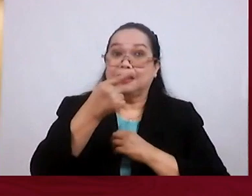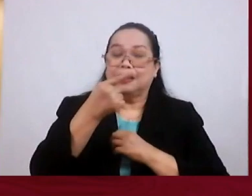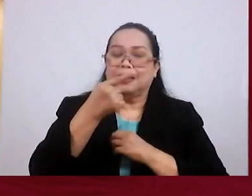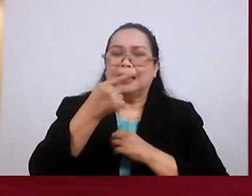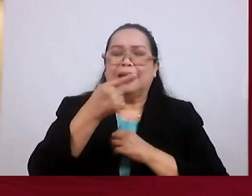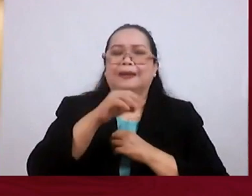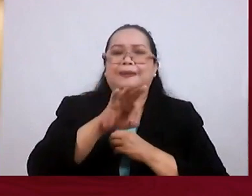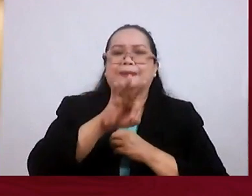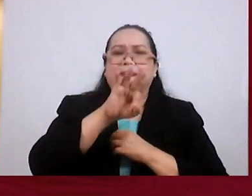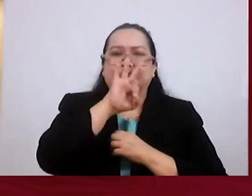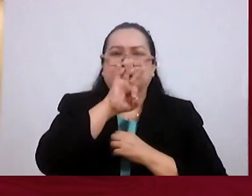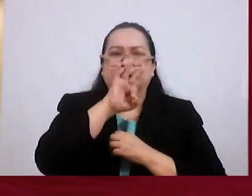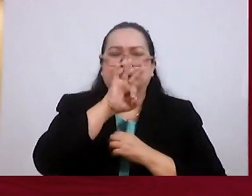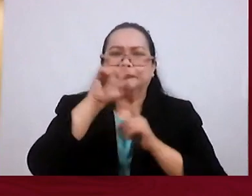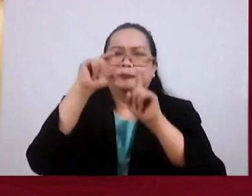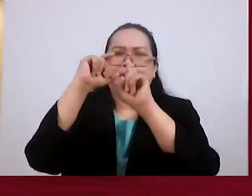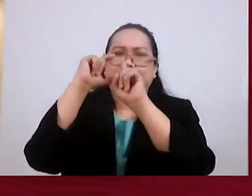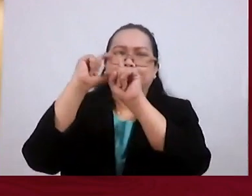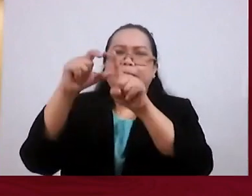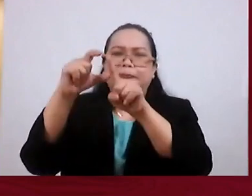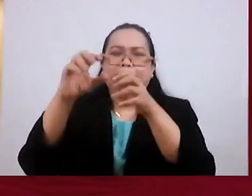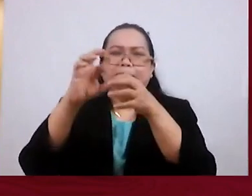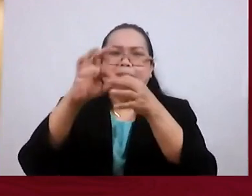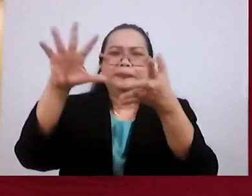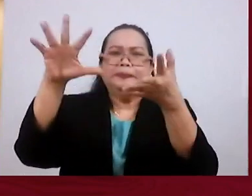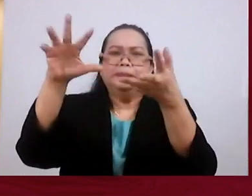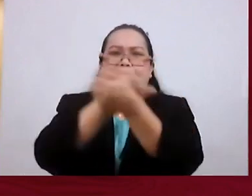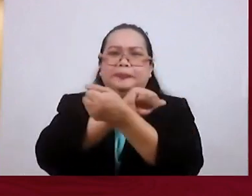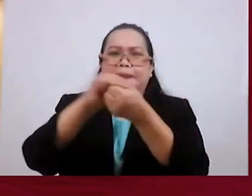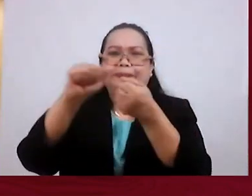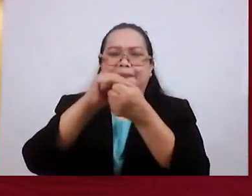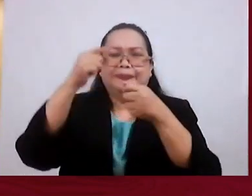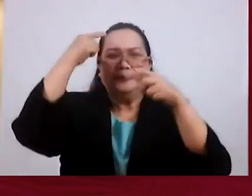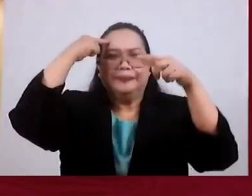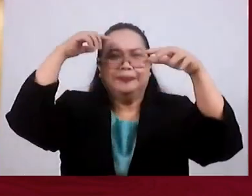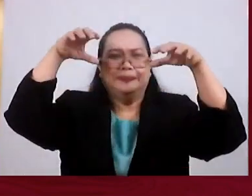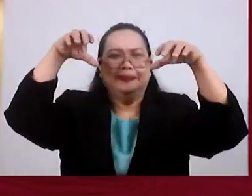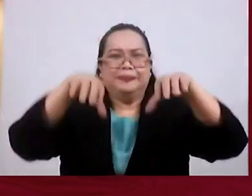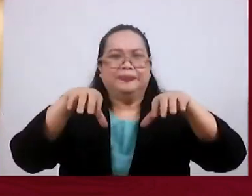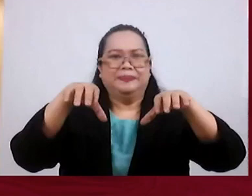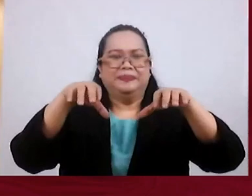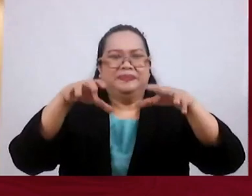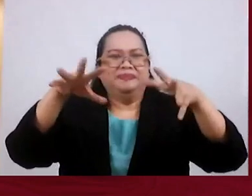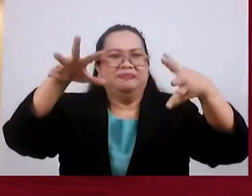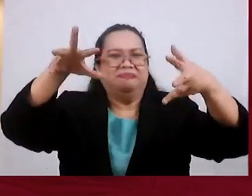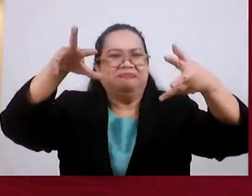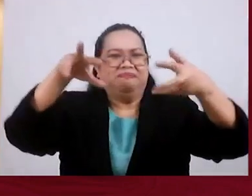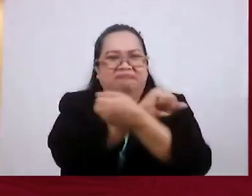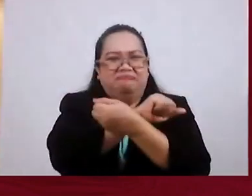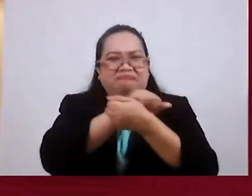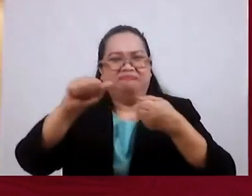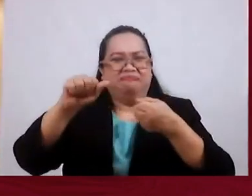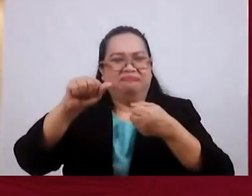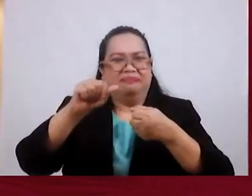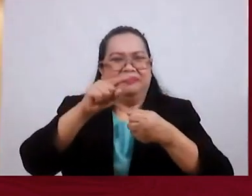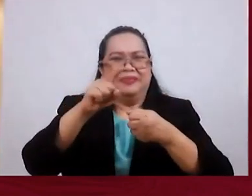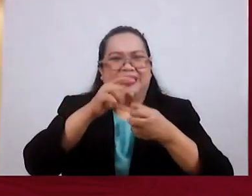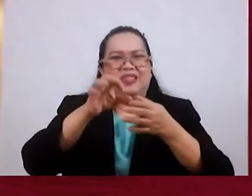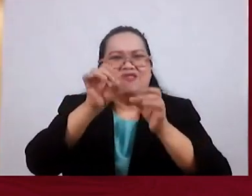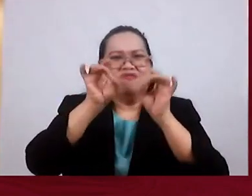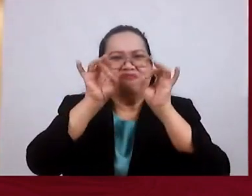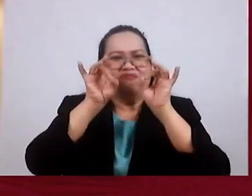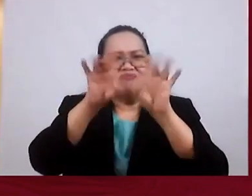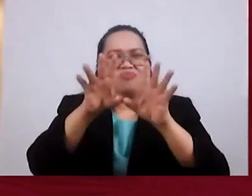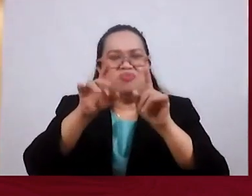Profane the covenant, It means, You've actually insulted. You have committed sacrilege,